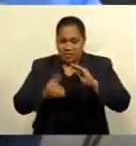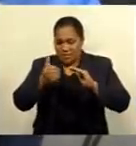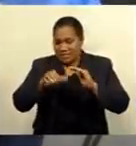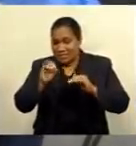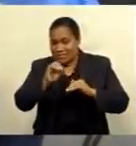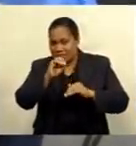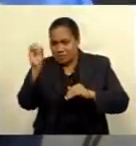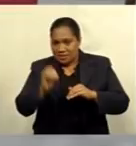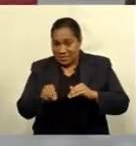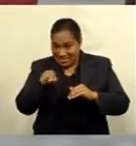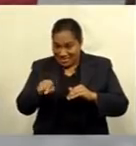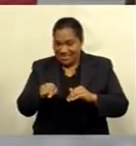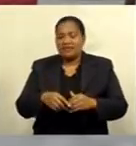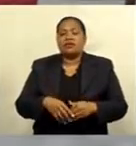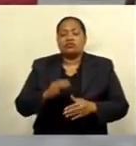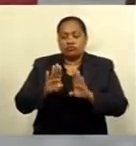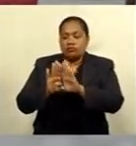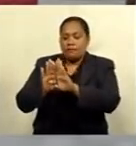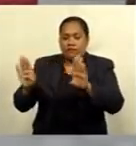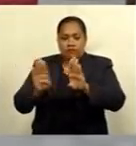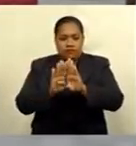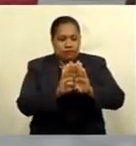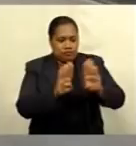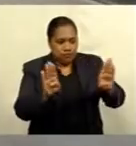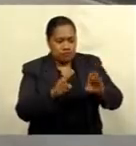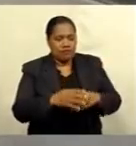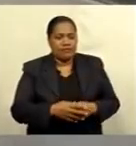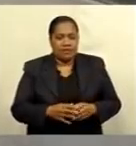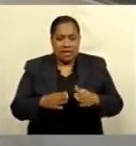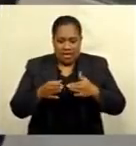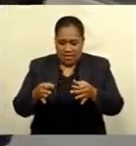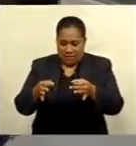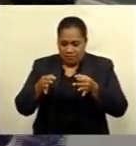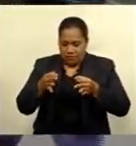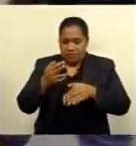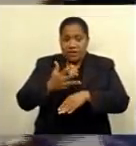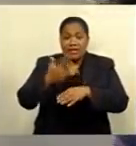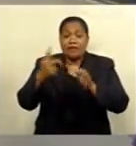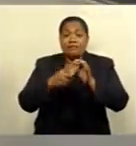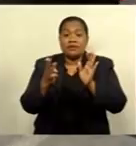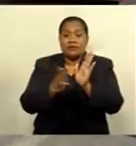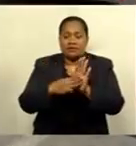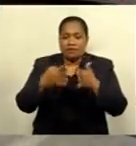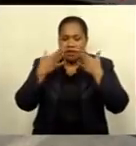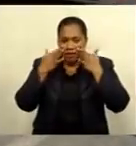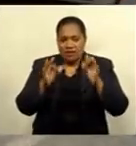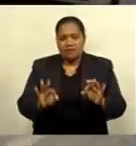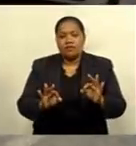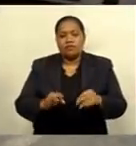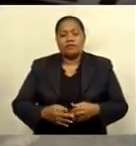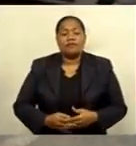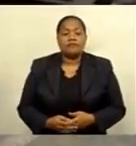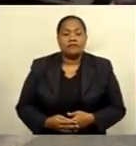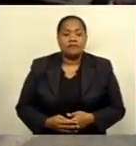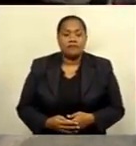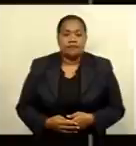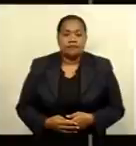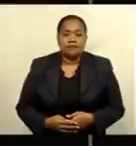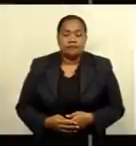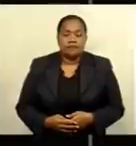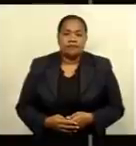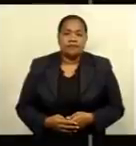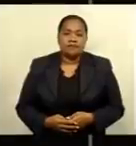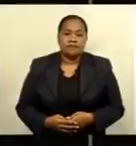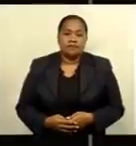to lift containment borders and move the curfew back to 9 p.m. Christiana Uluwai, FBC News.